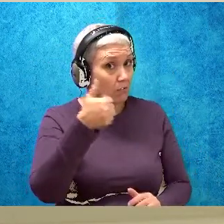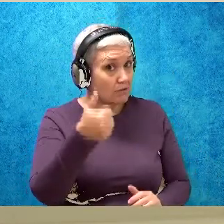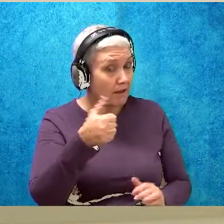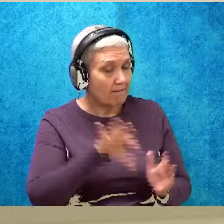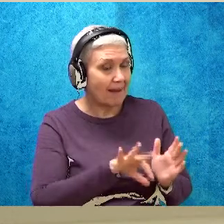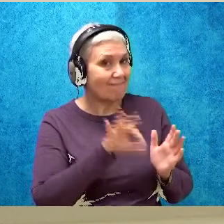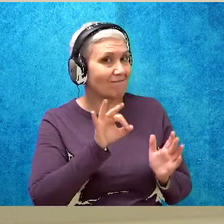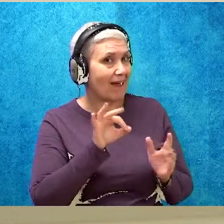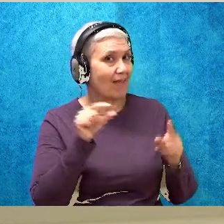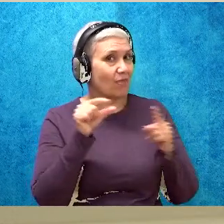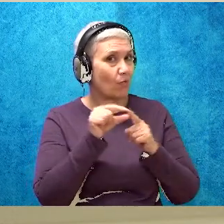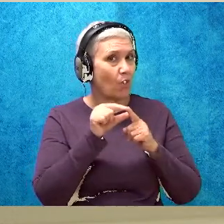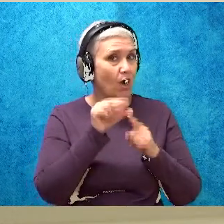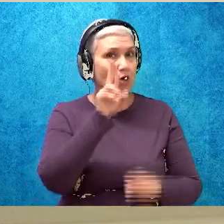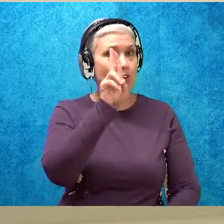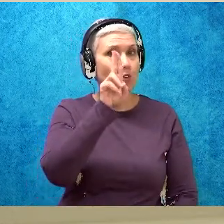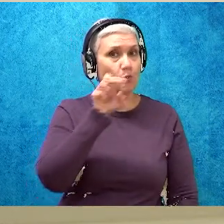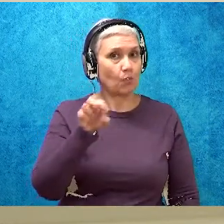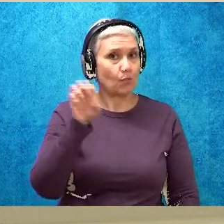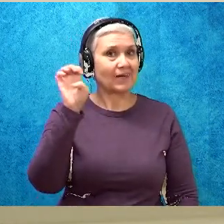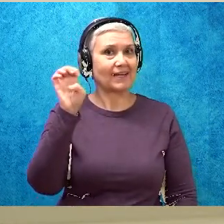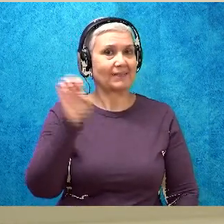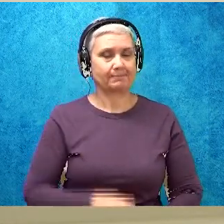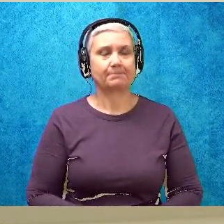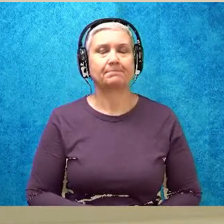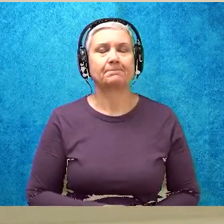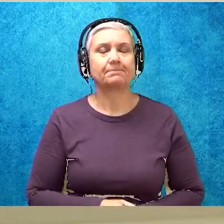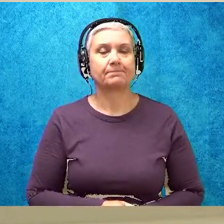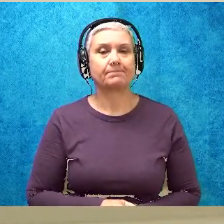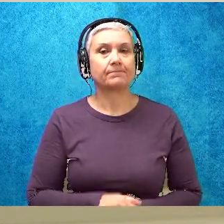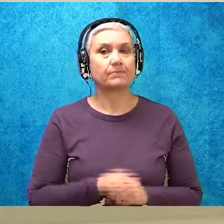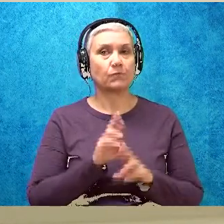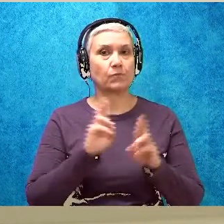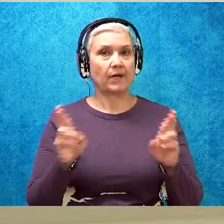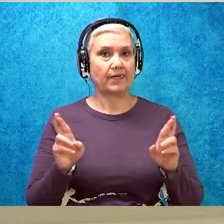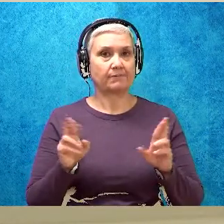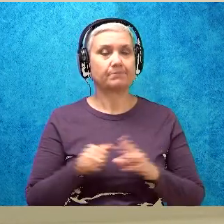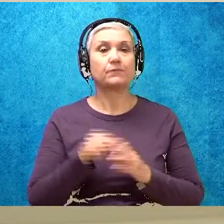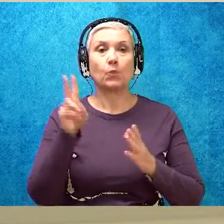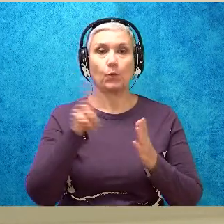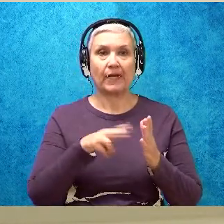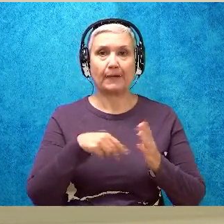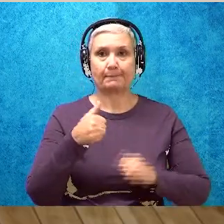words with the long U like in mule. Ready? Read.